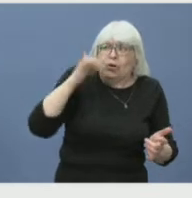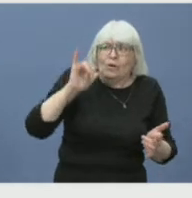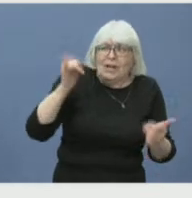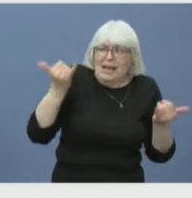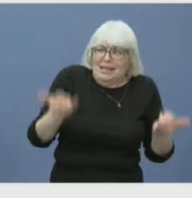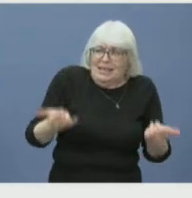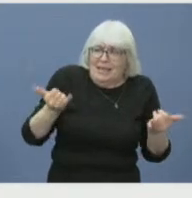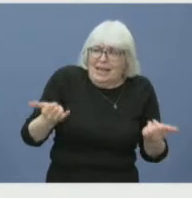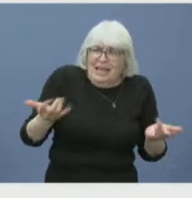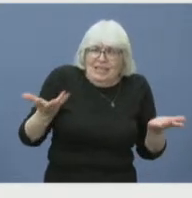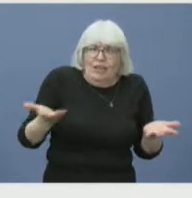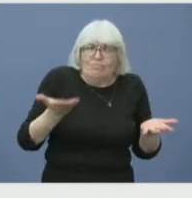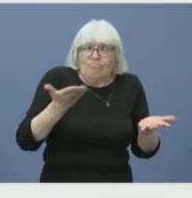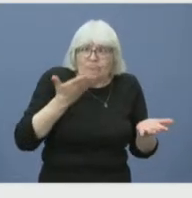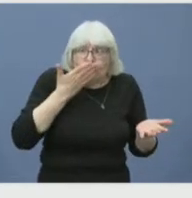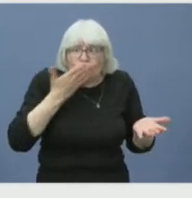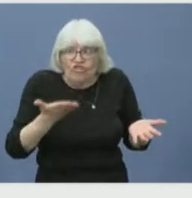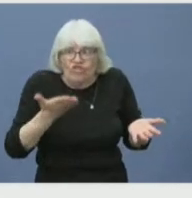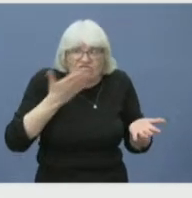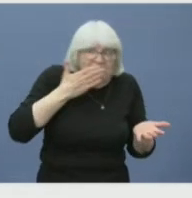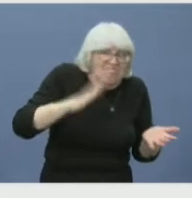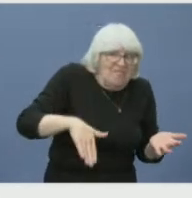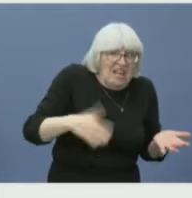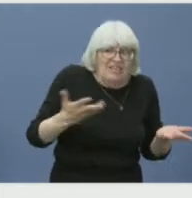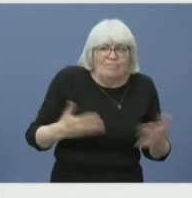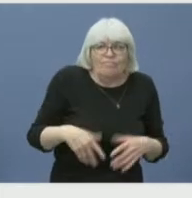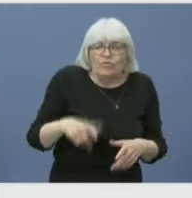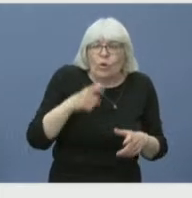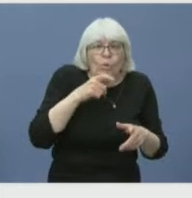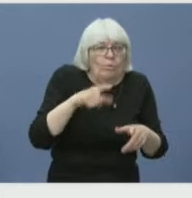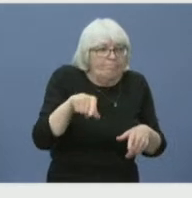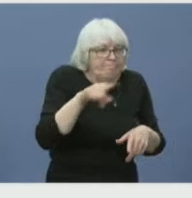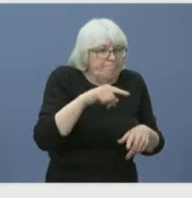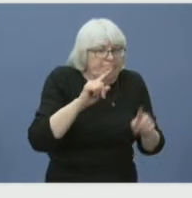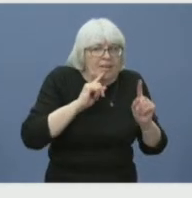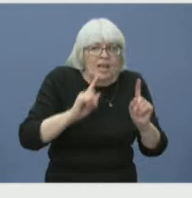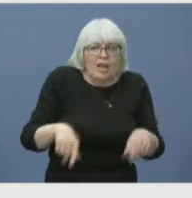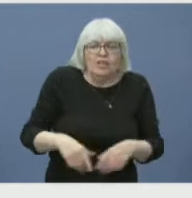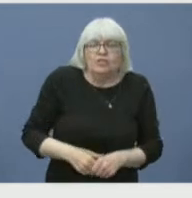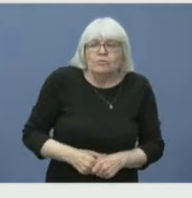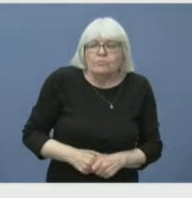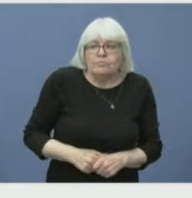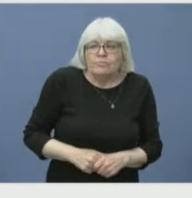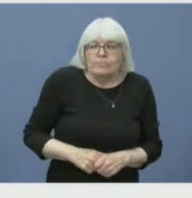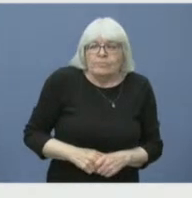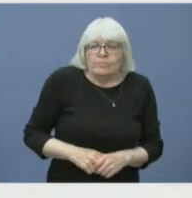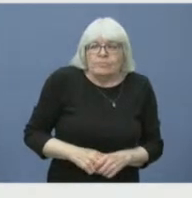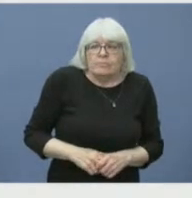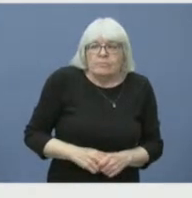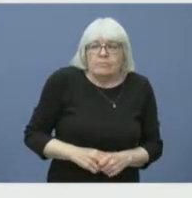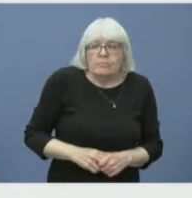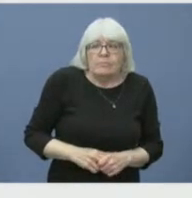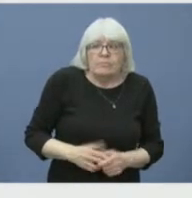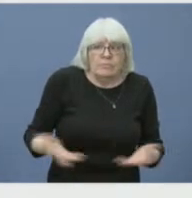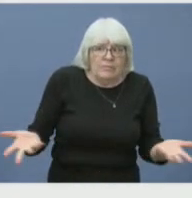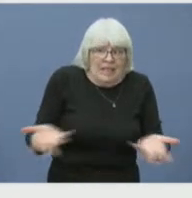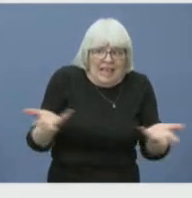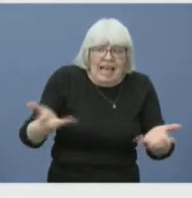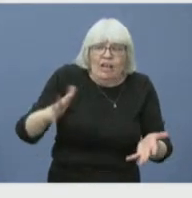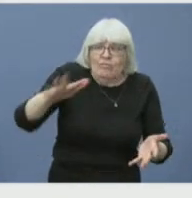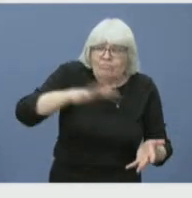Who's best positioned to take that one? Oh, I'll take that one, Heather. yeah, down this way right now, we have